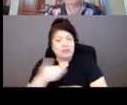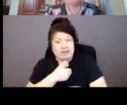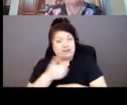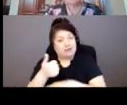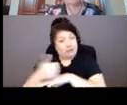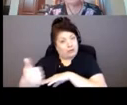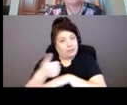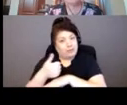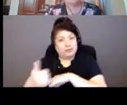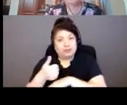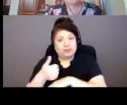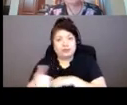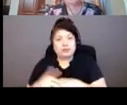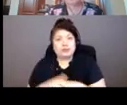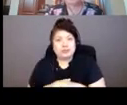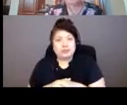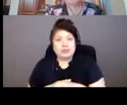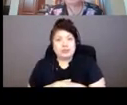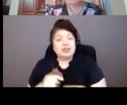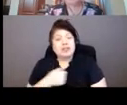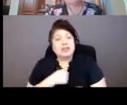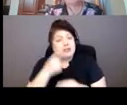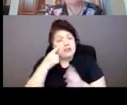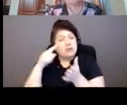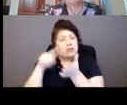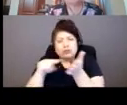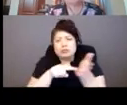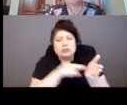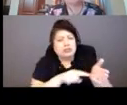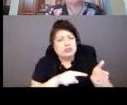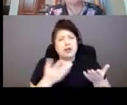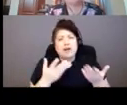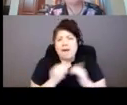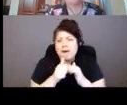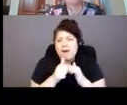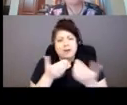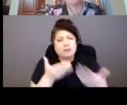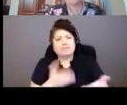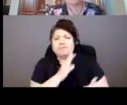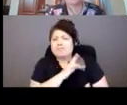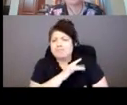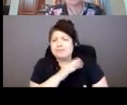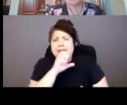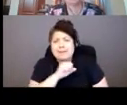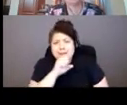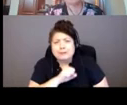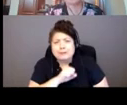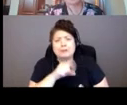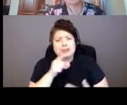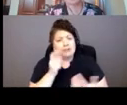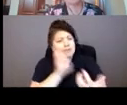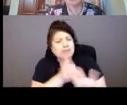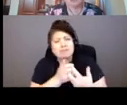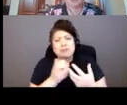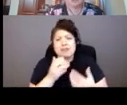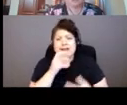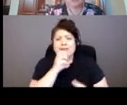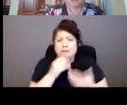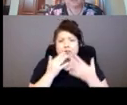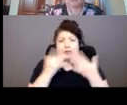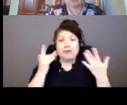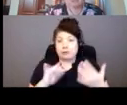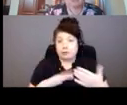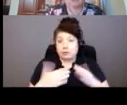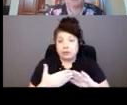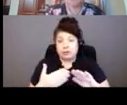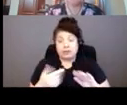When I was researching about age-friendly communities and visiting at a distance, I was so blessed to be